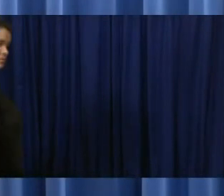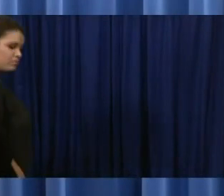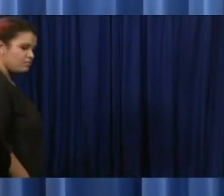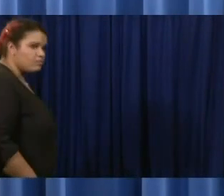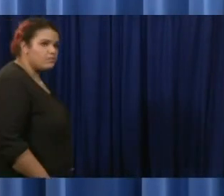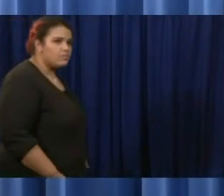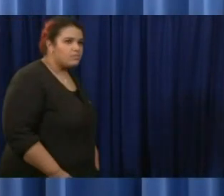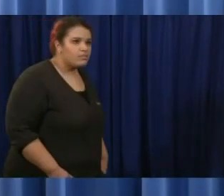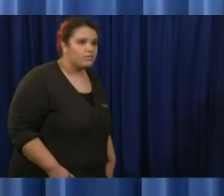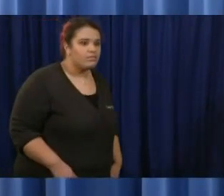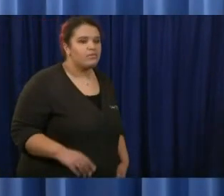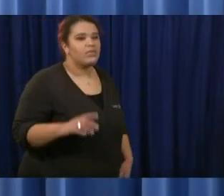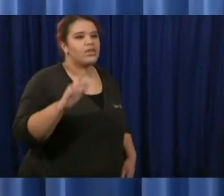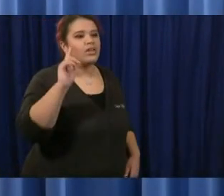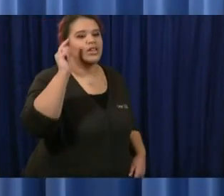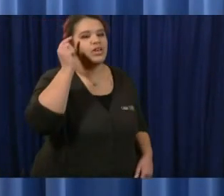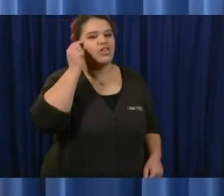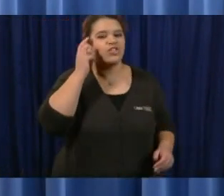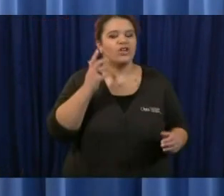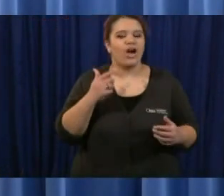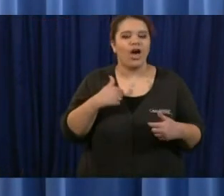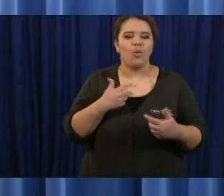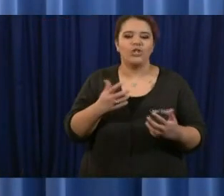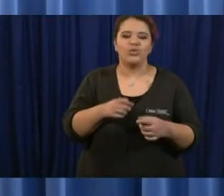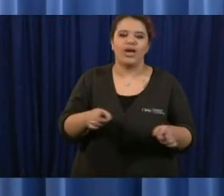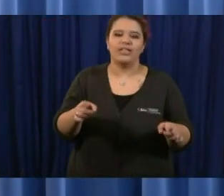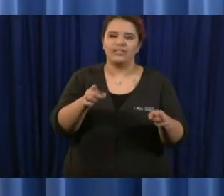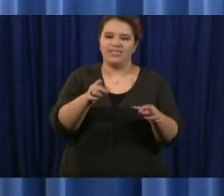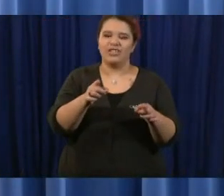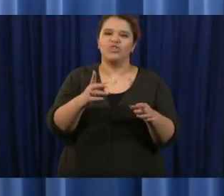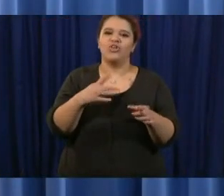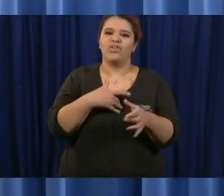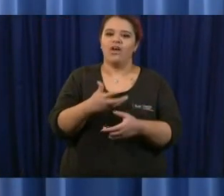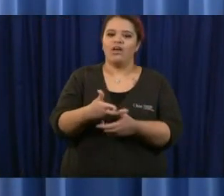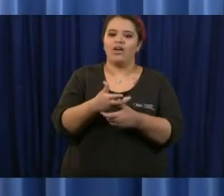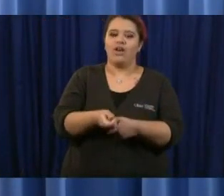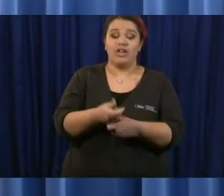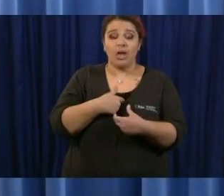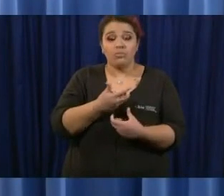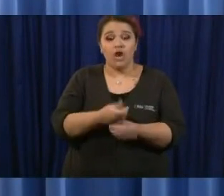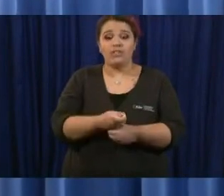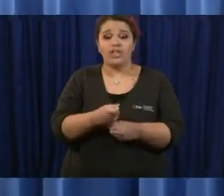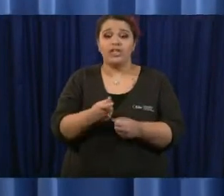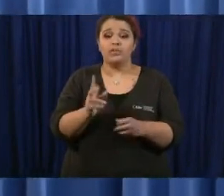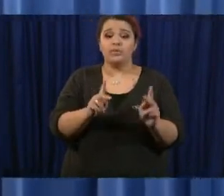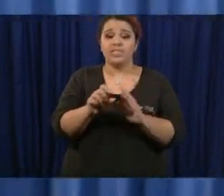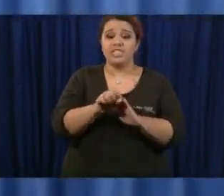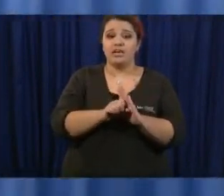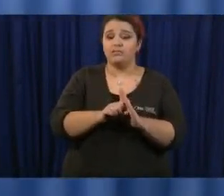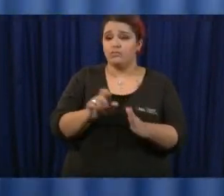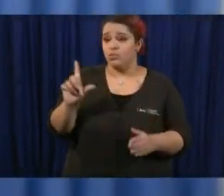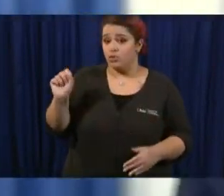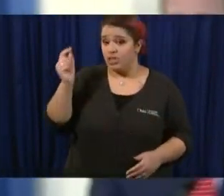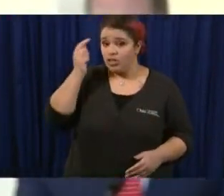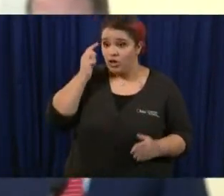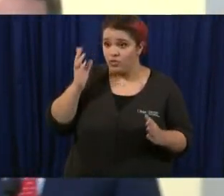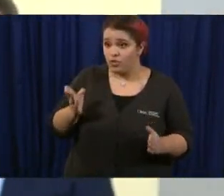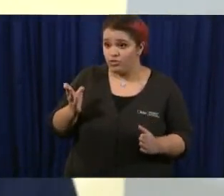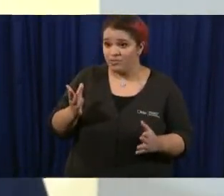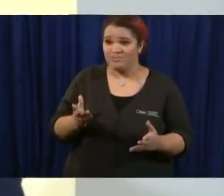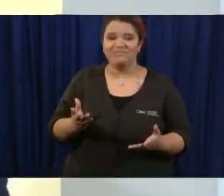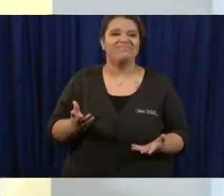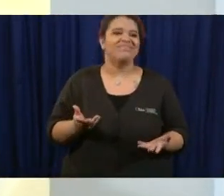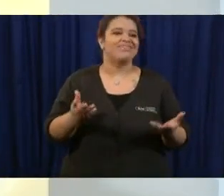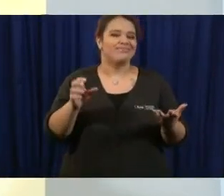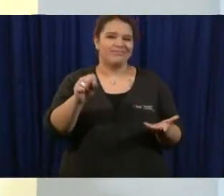continued confidence uh in in people of the of the state john yeah i would also i would also add that when we talked to